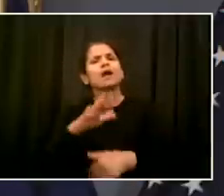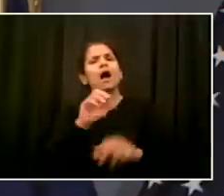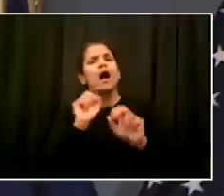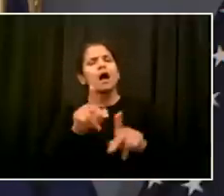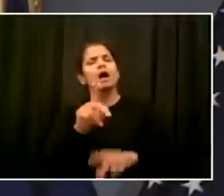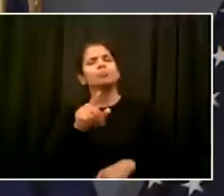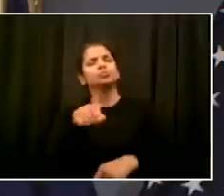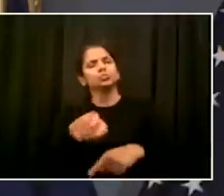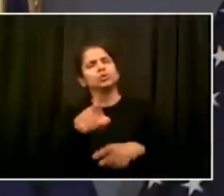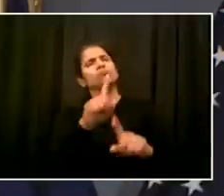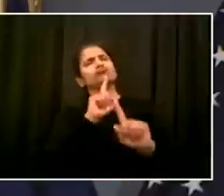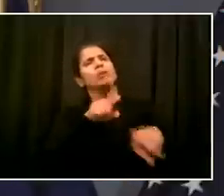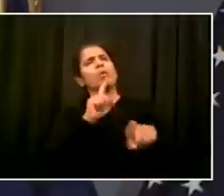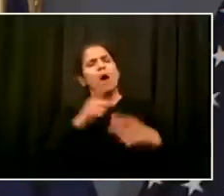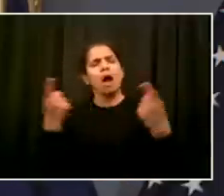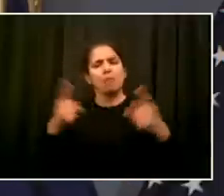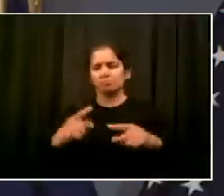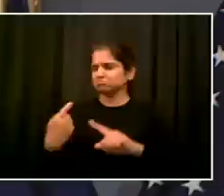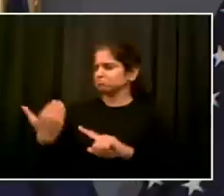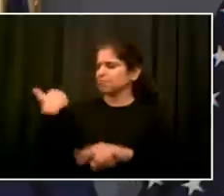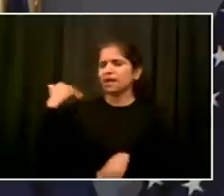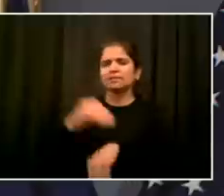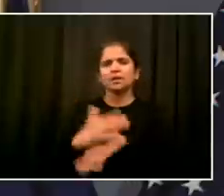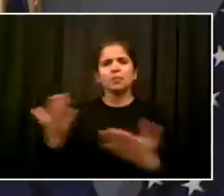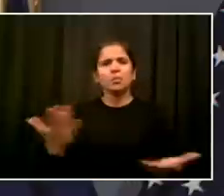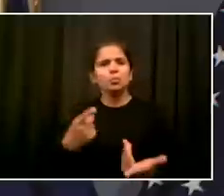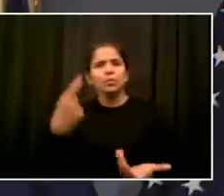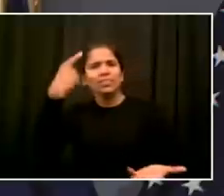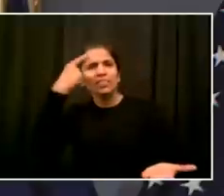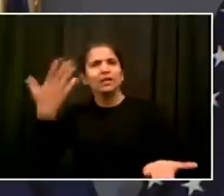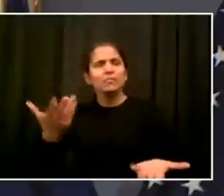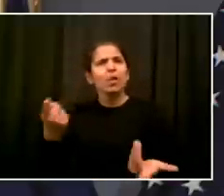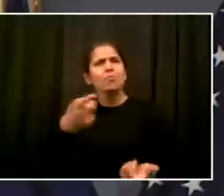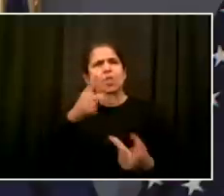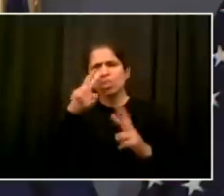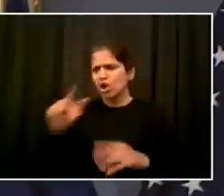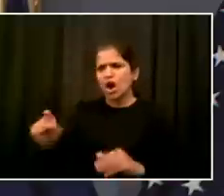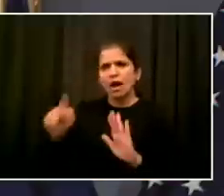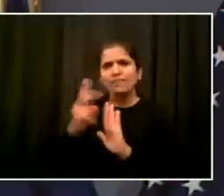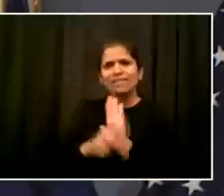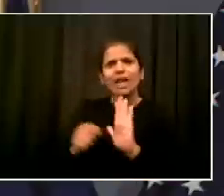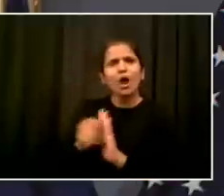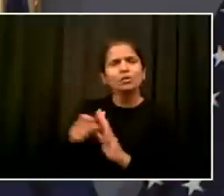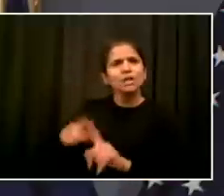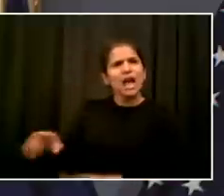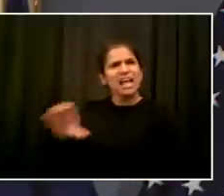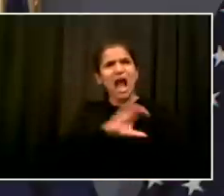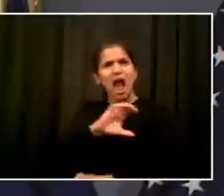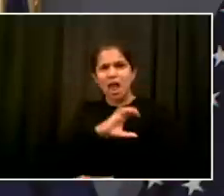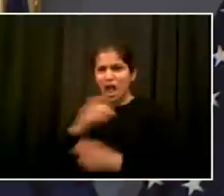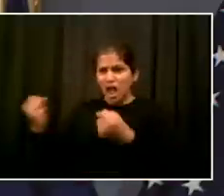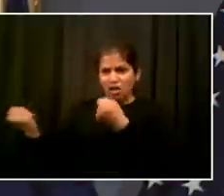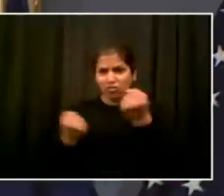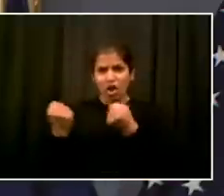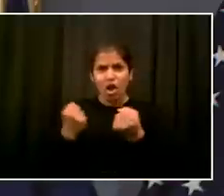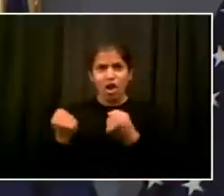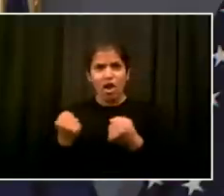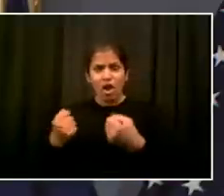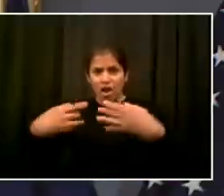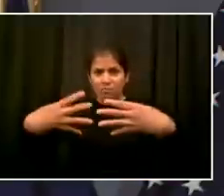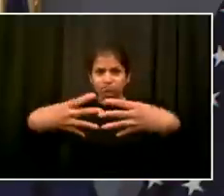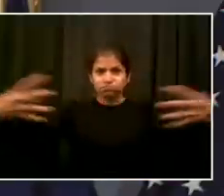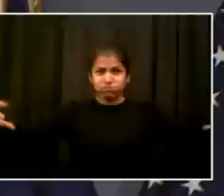We see video of a police car plowing into a crowd that does not appear to be a form of the escalation.